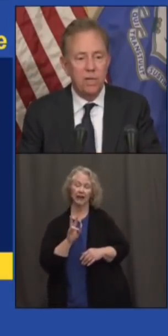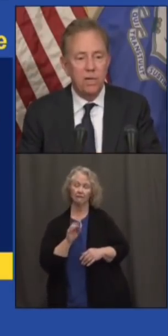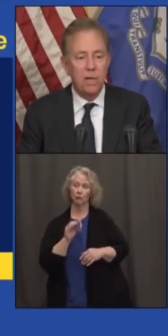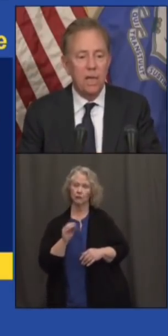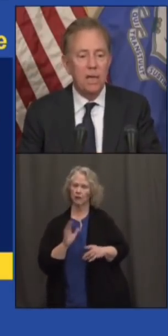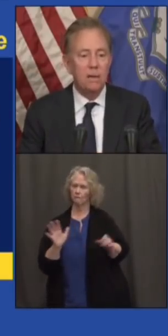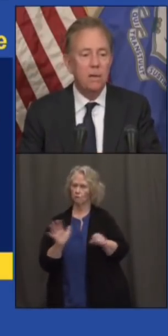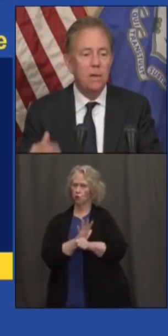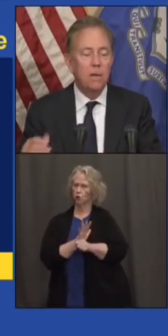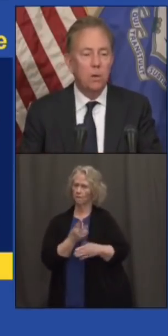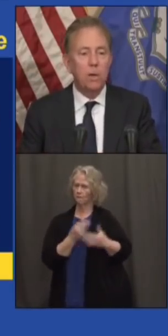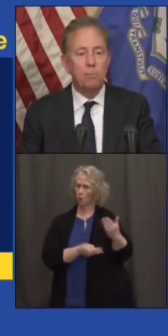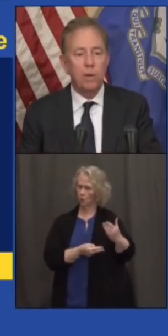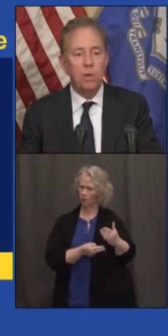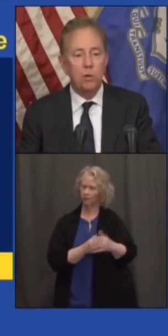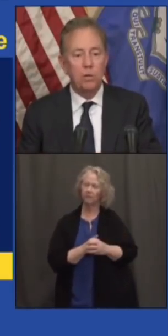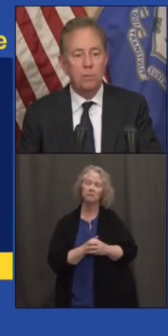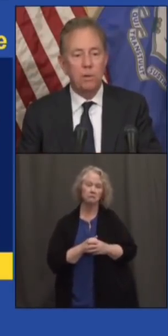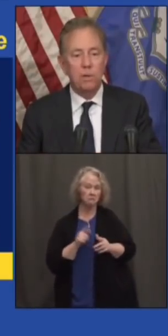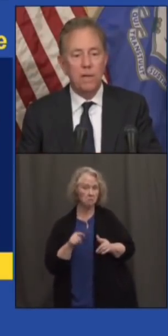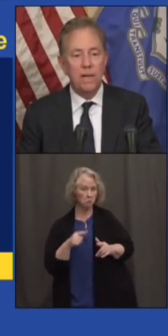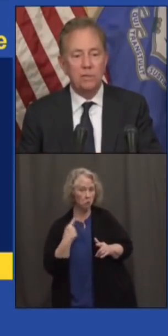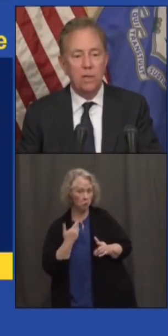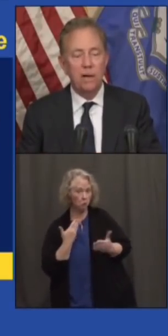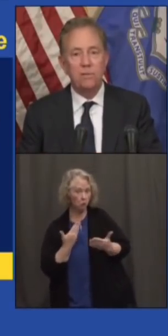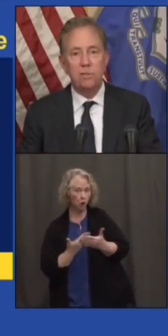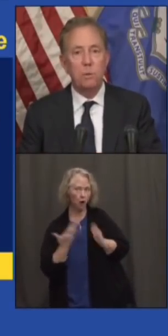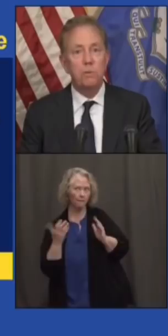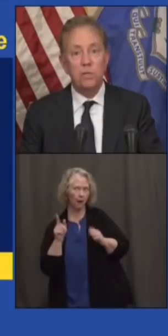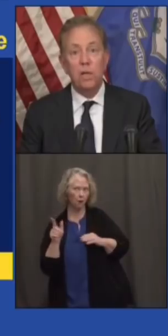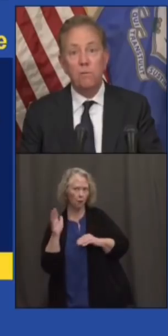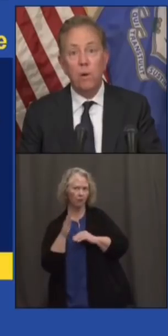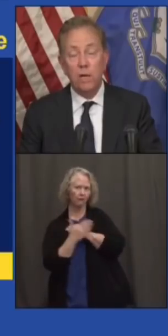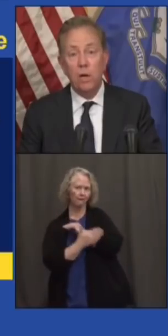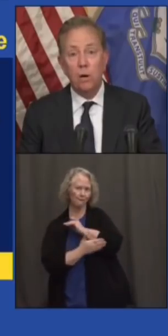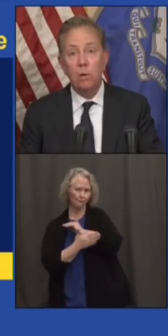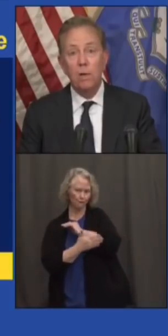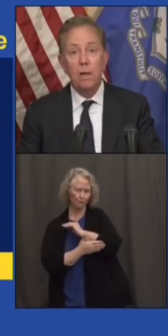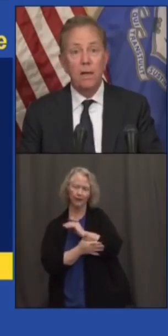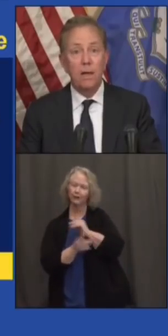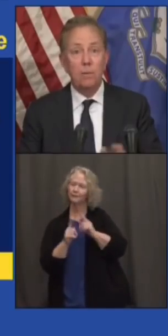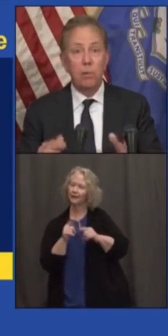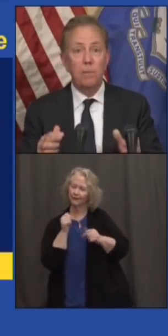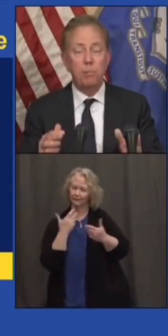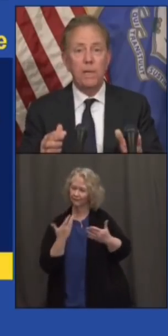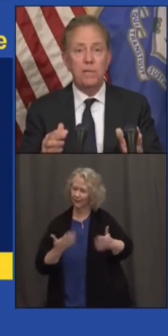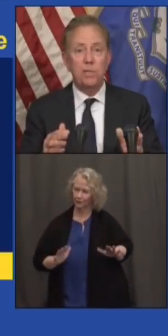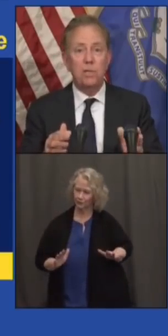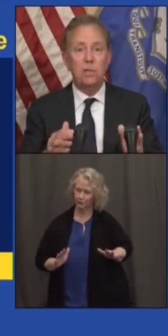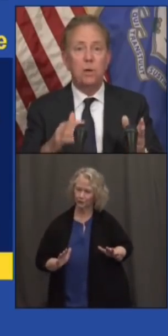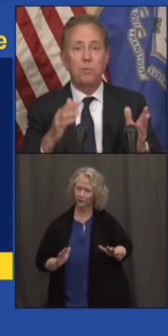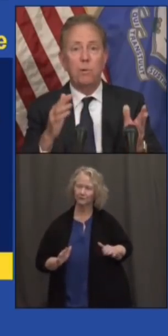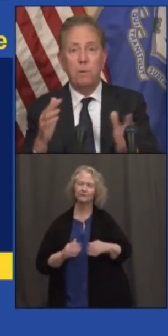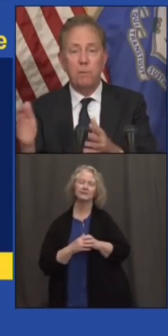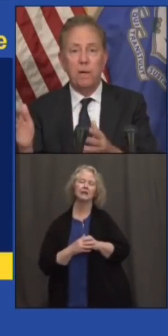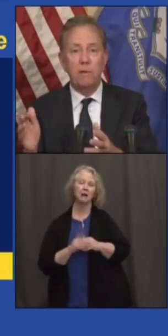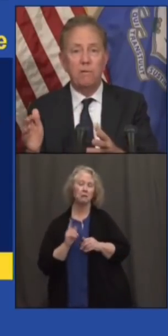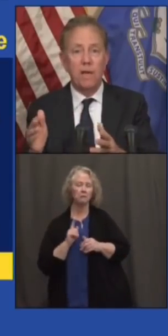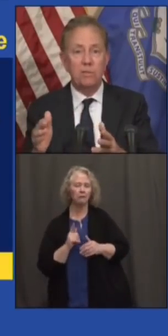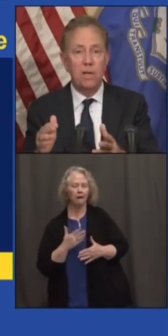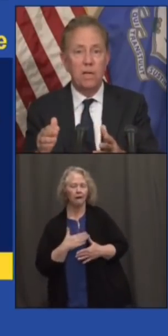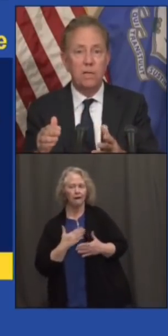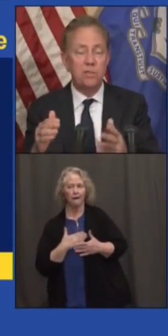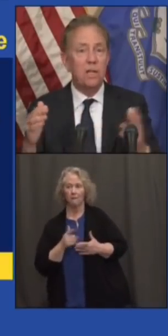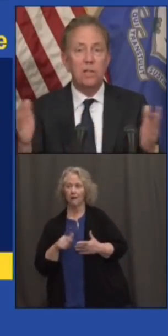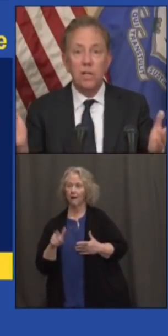vaccinated. Again, looking pretty good compared to the national averages, but we still have a way to go. And I'm really pleased that the number of people getting